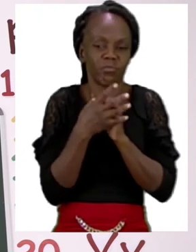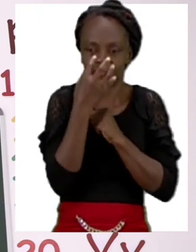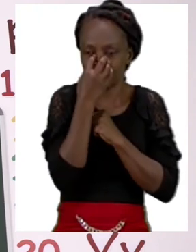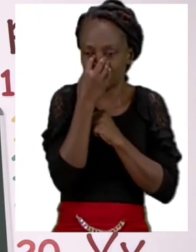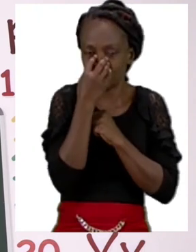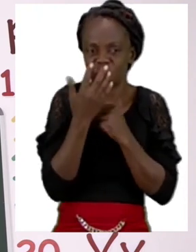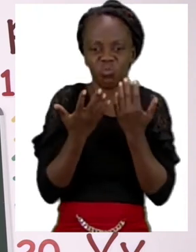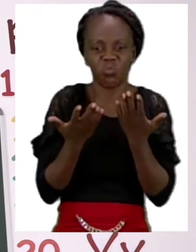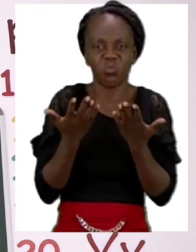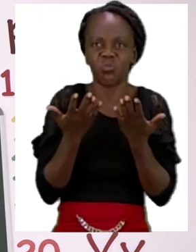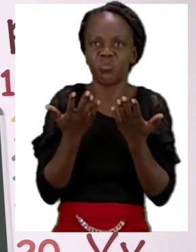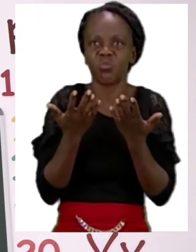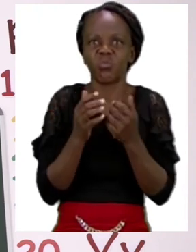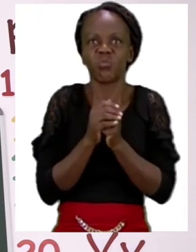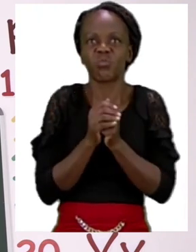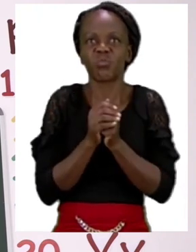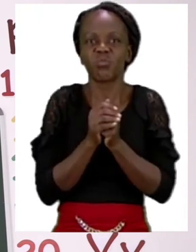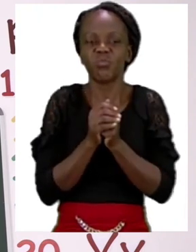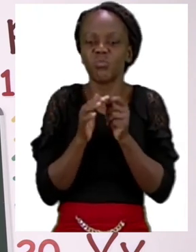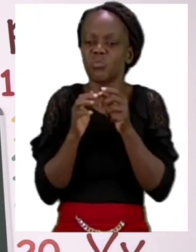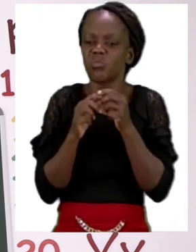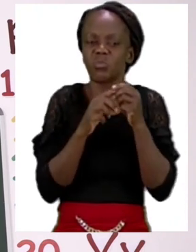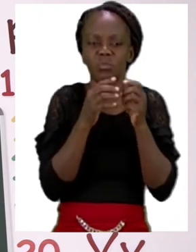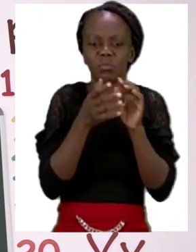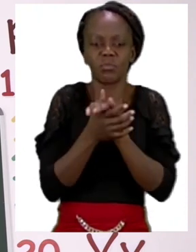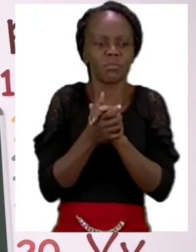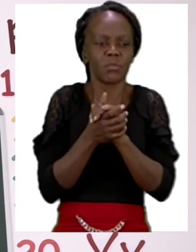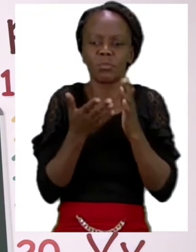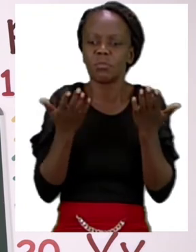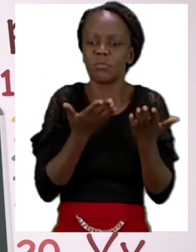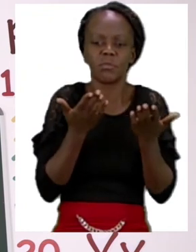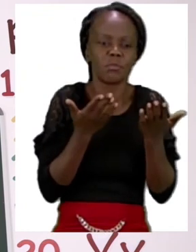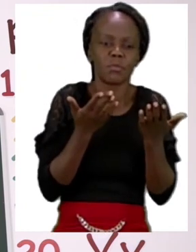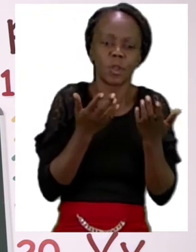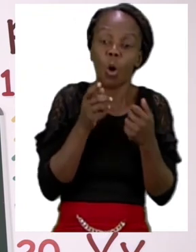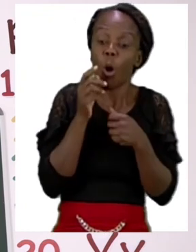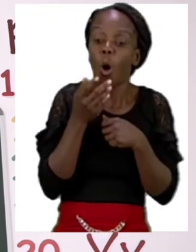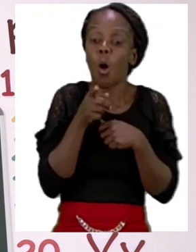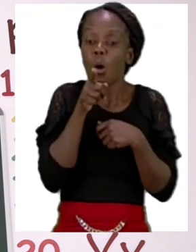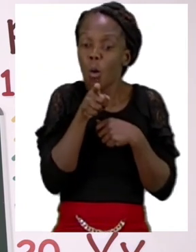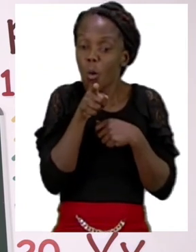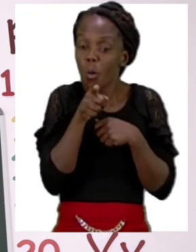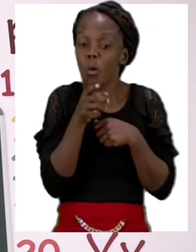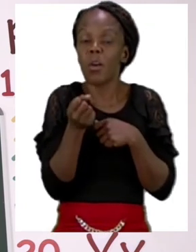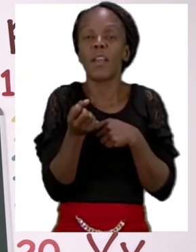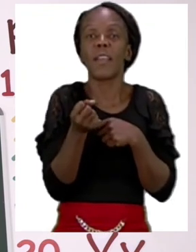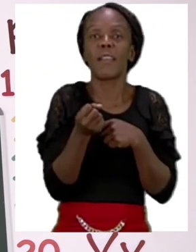visit. Where is my special friend? Oh there you are. Hello Sashi.